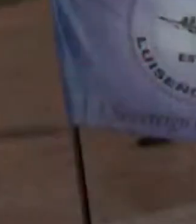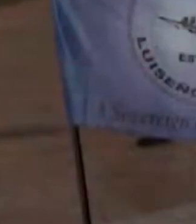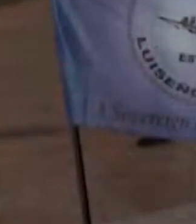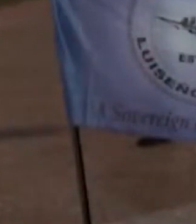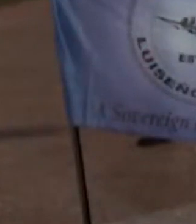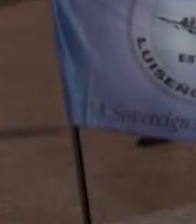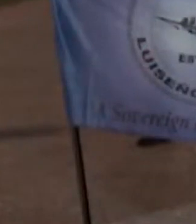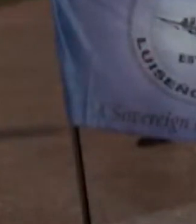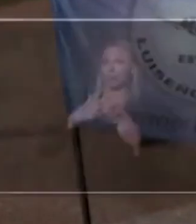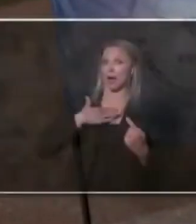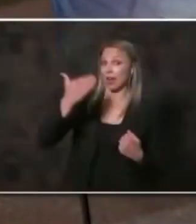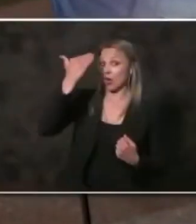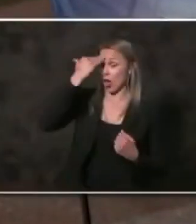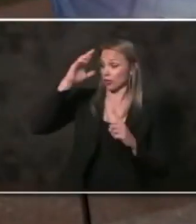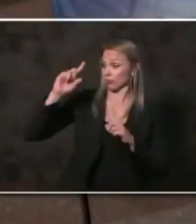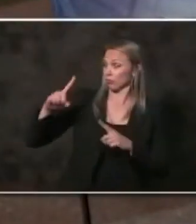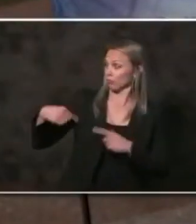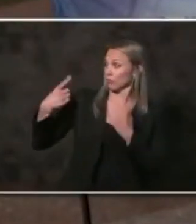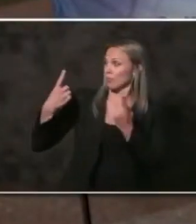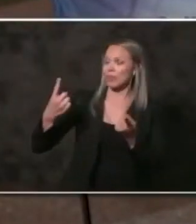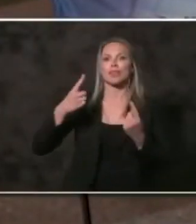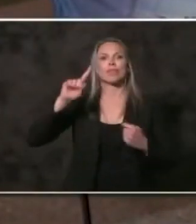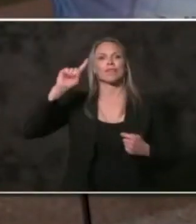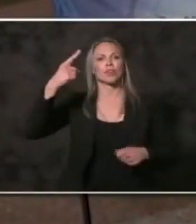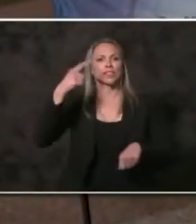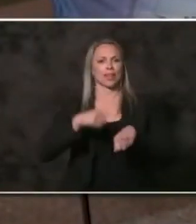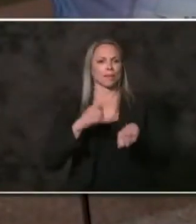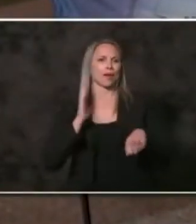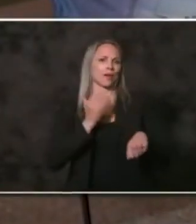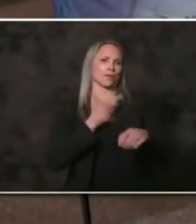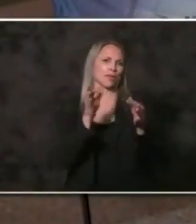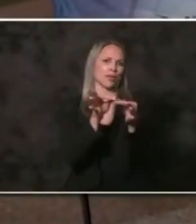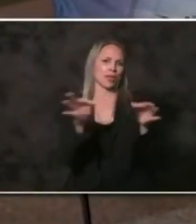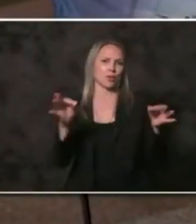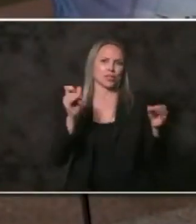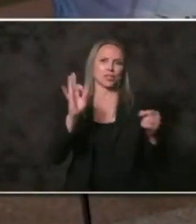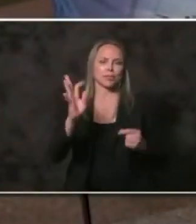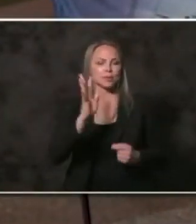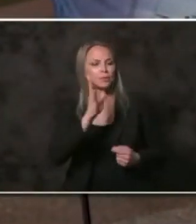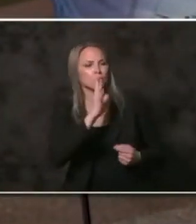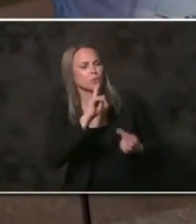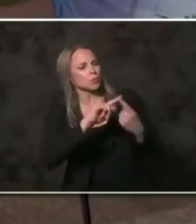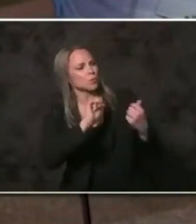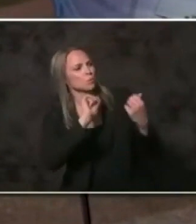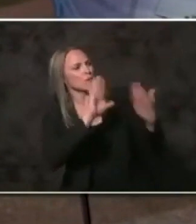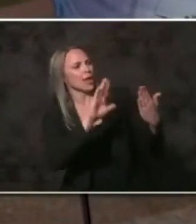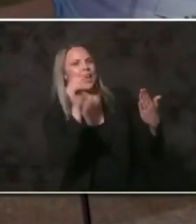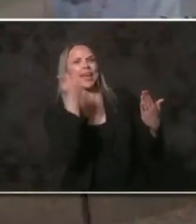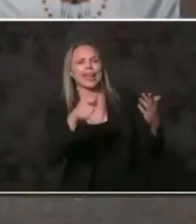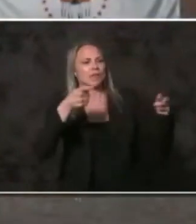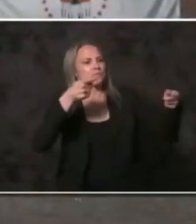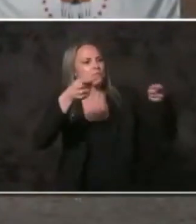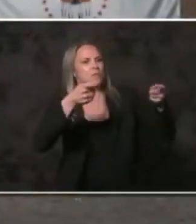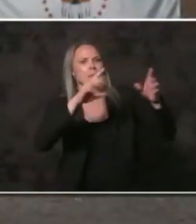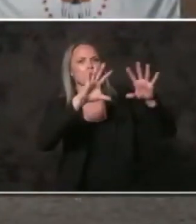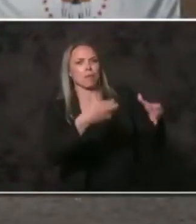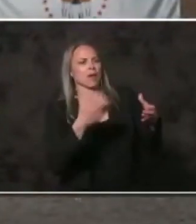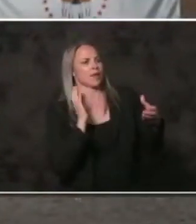San my knowledge, this is the first time that our language has been spoken to address any governing body of our county.